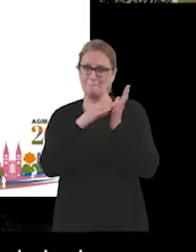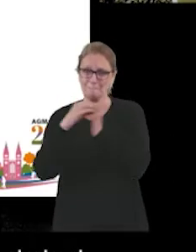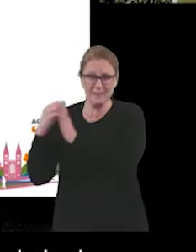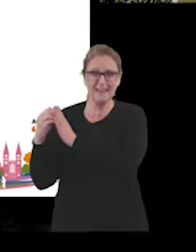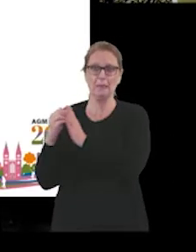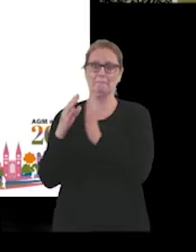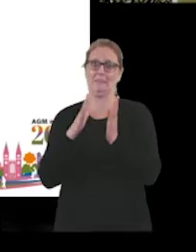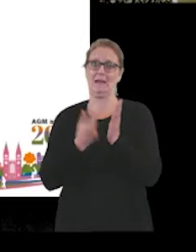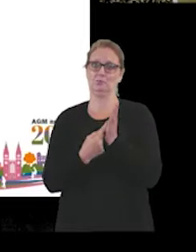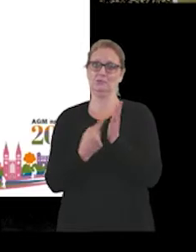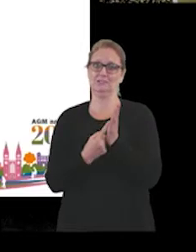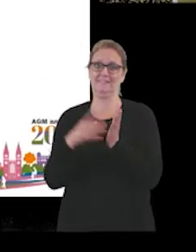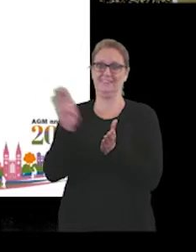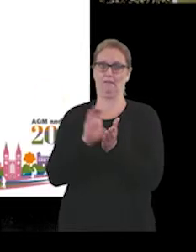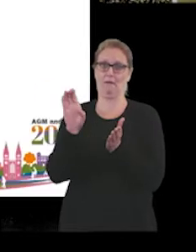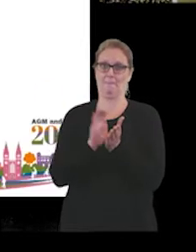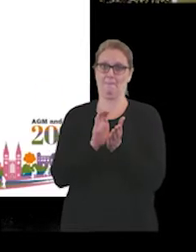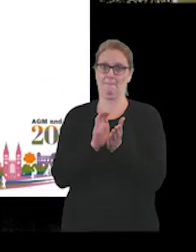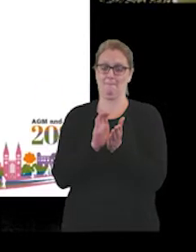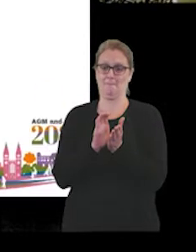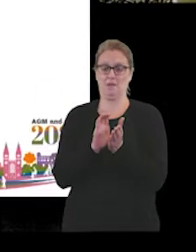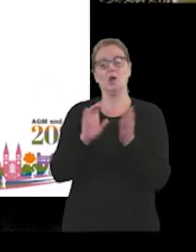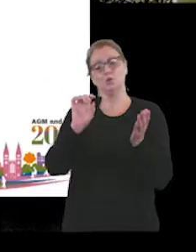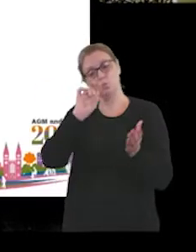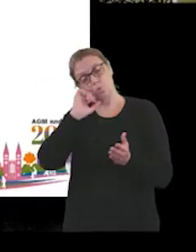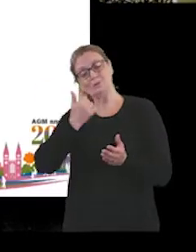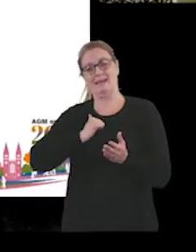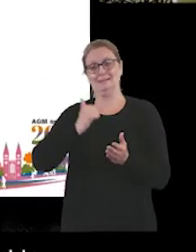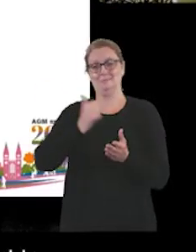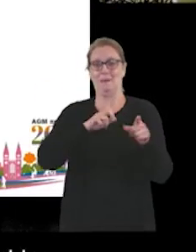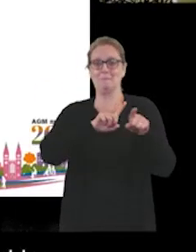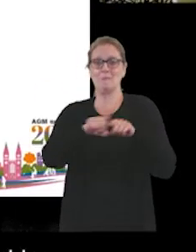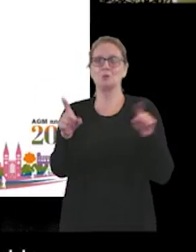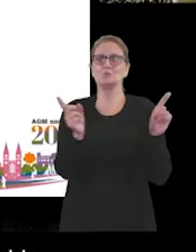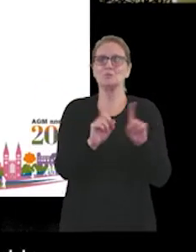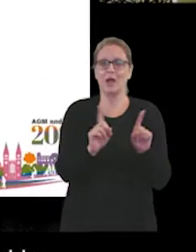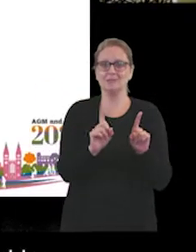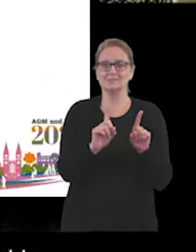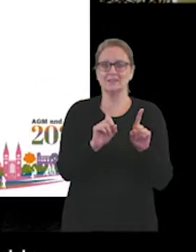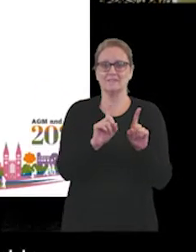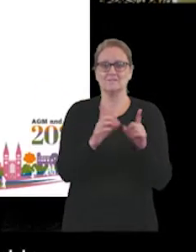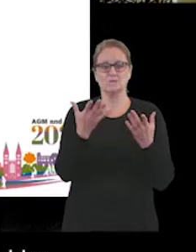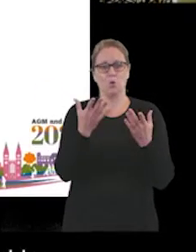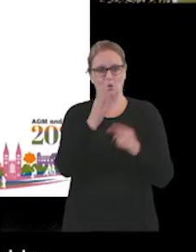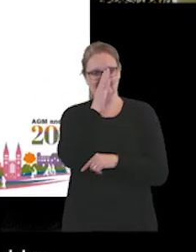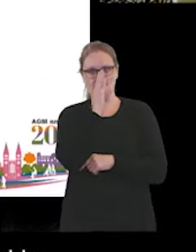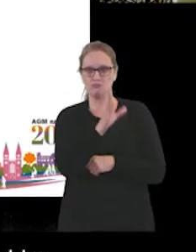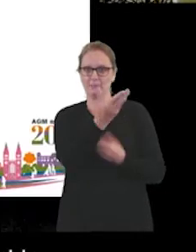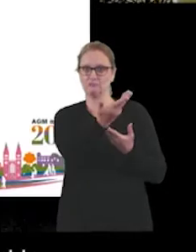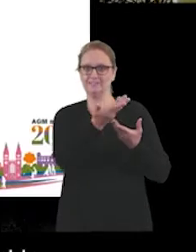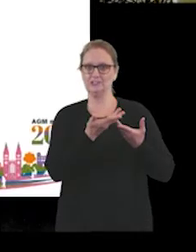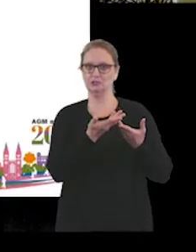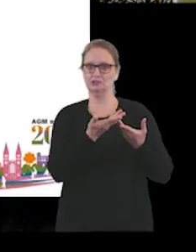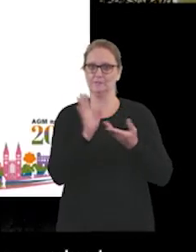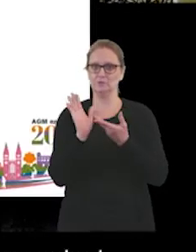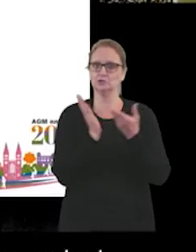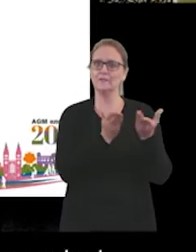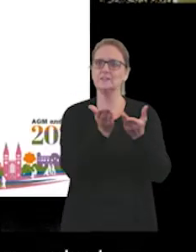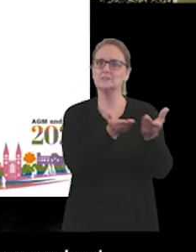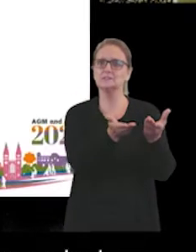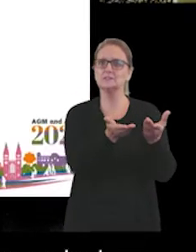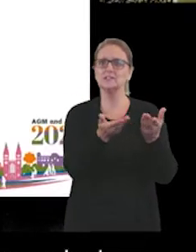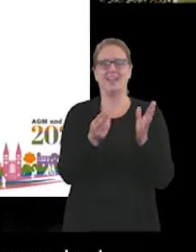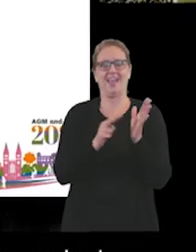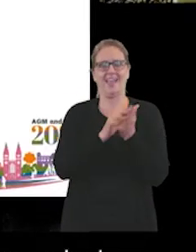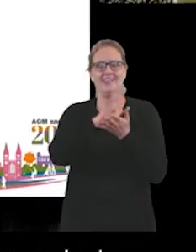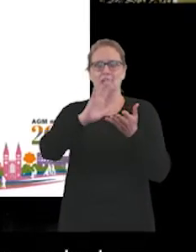of income. As you would expect, most of that income comes for the direct provision of our services. It comes